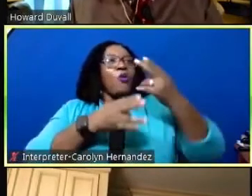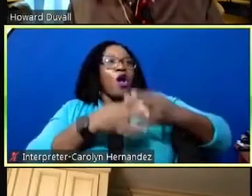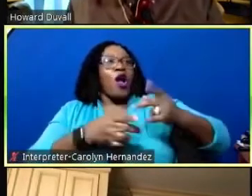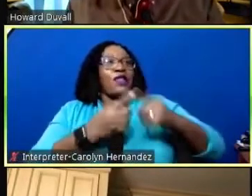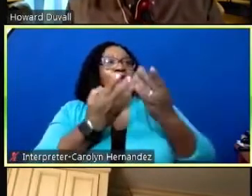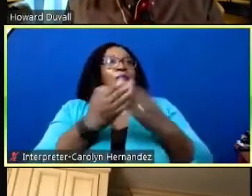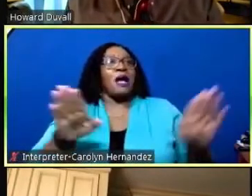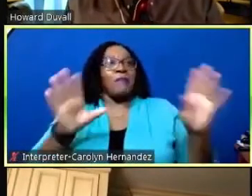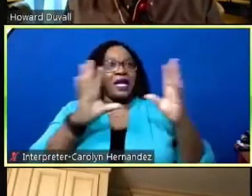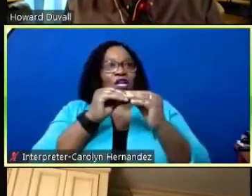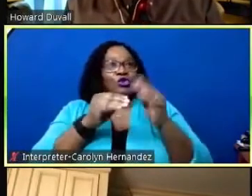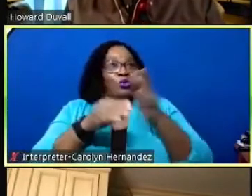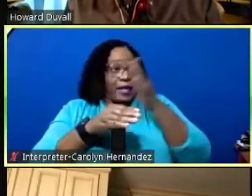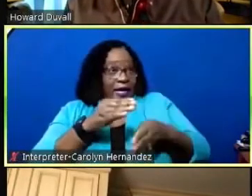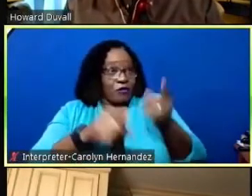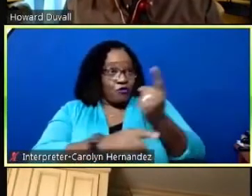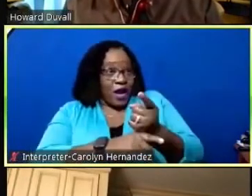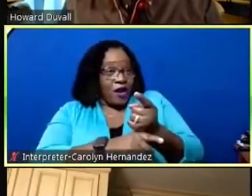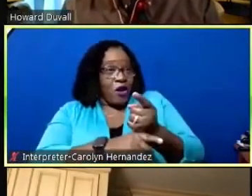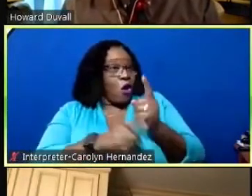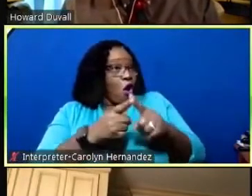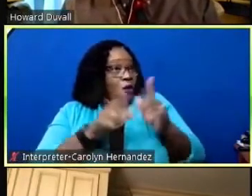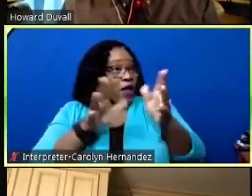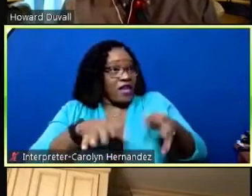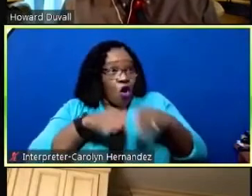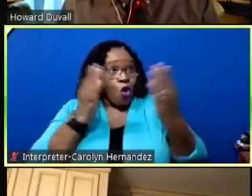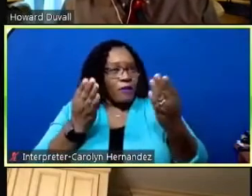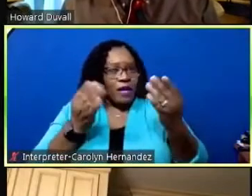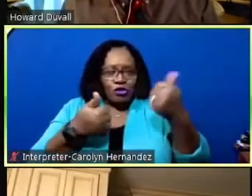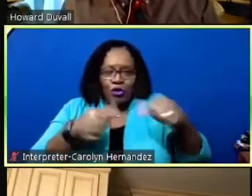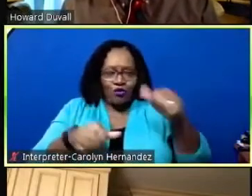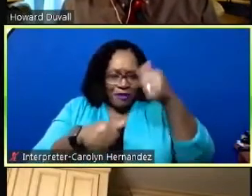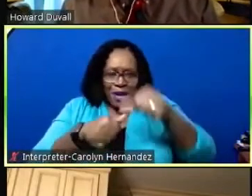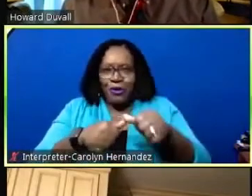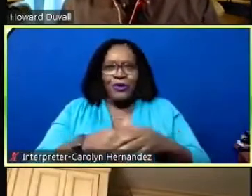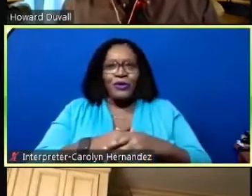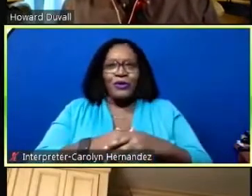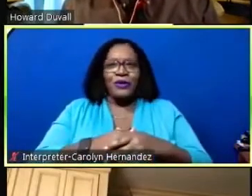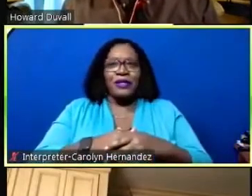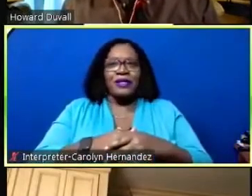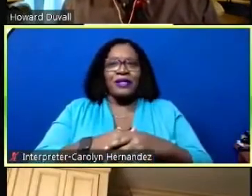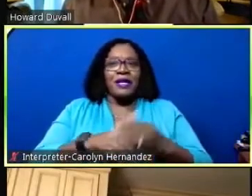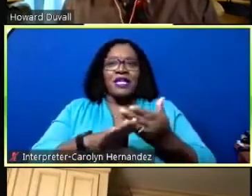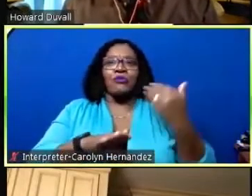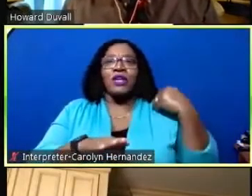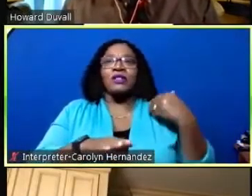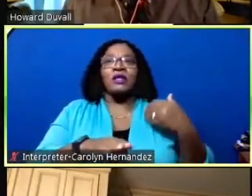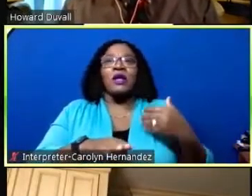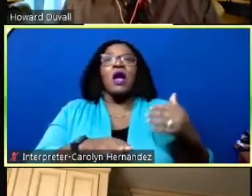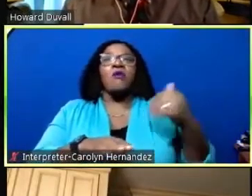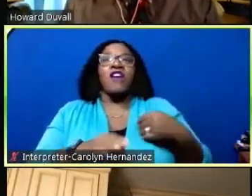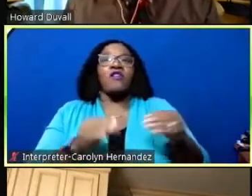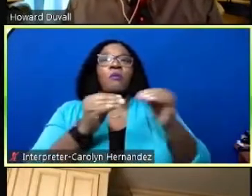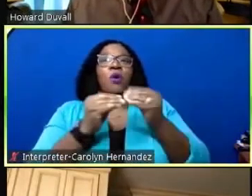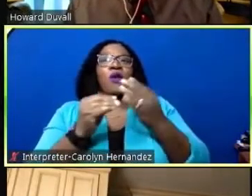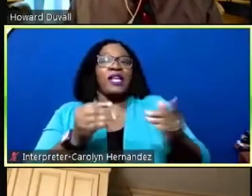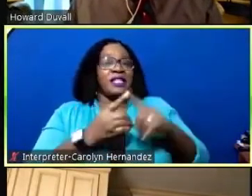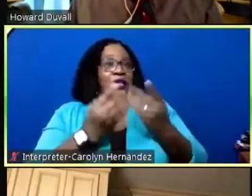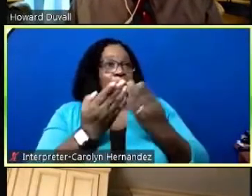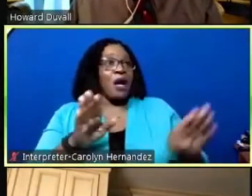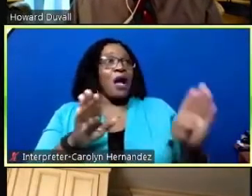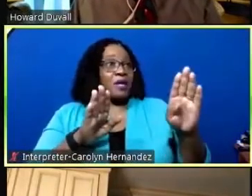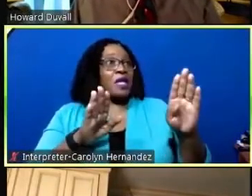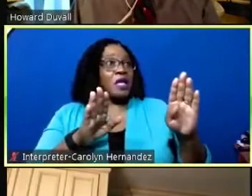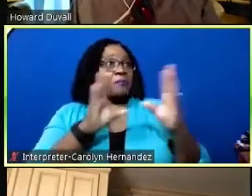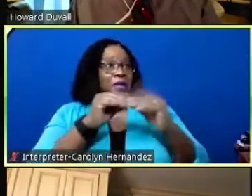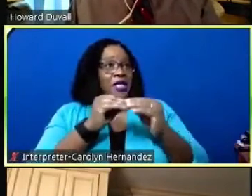hearing to an end right or do we leave it open i'm trying to remember we've got some more things in the public hearing okay okay please